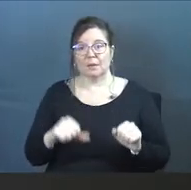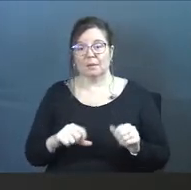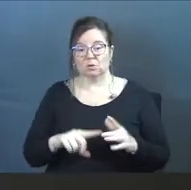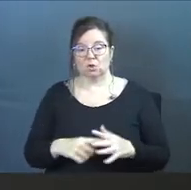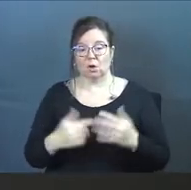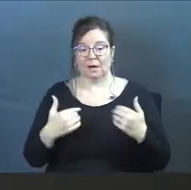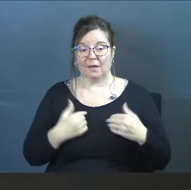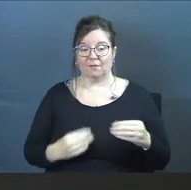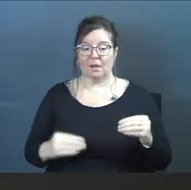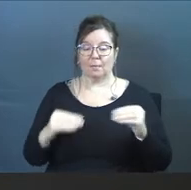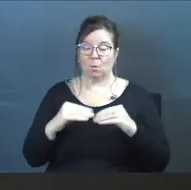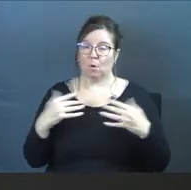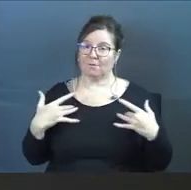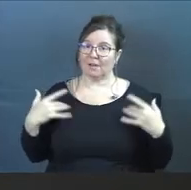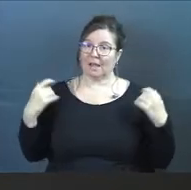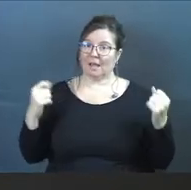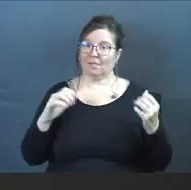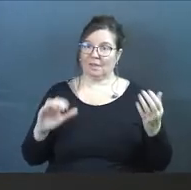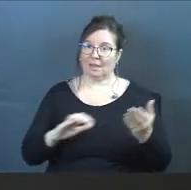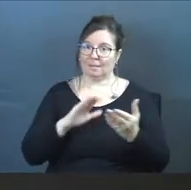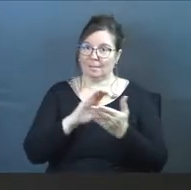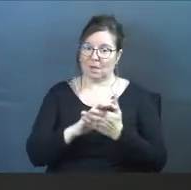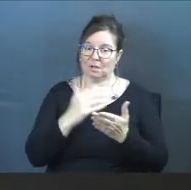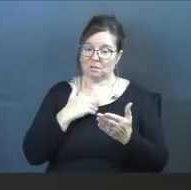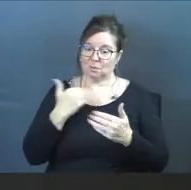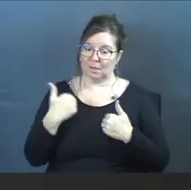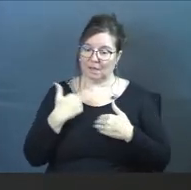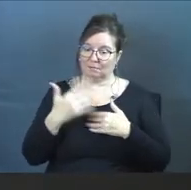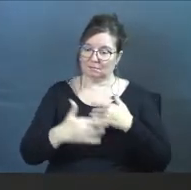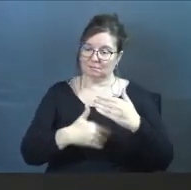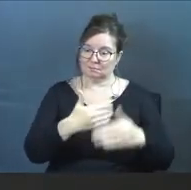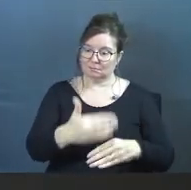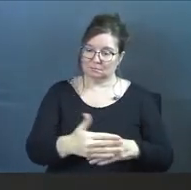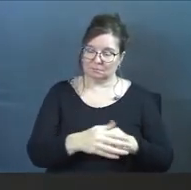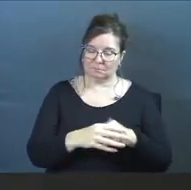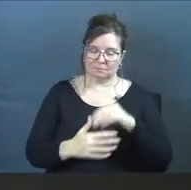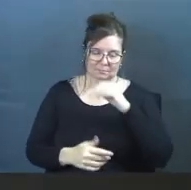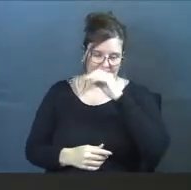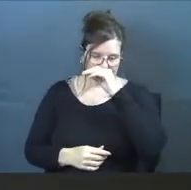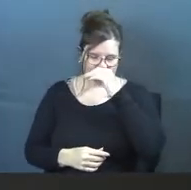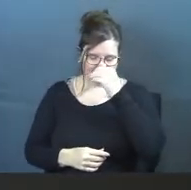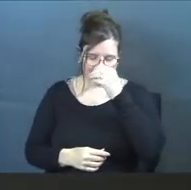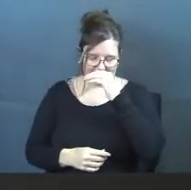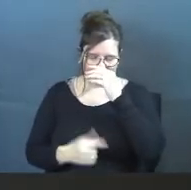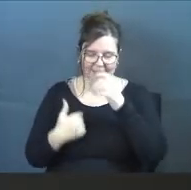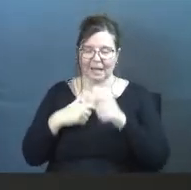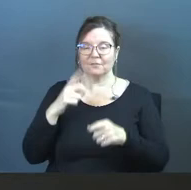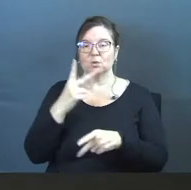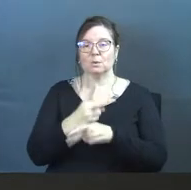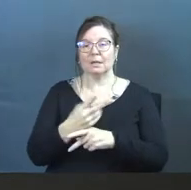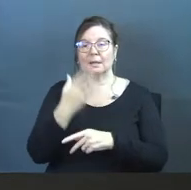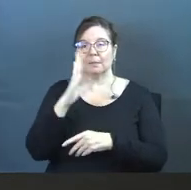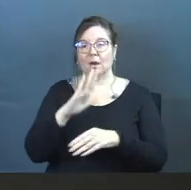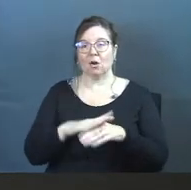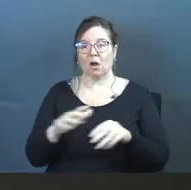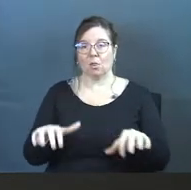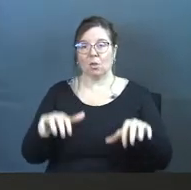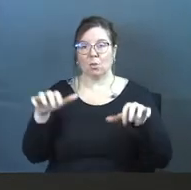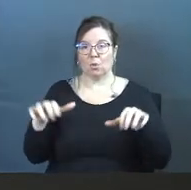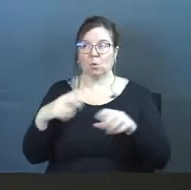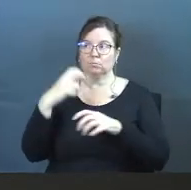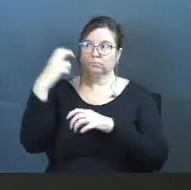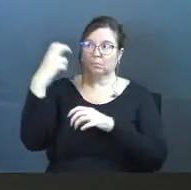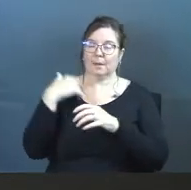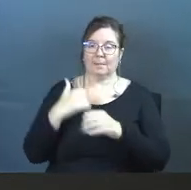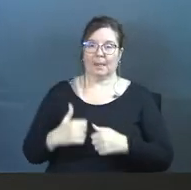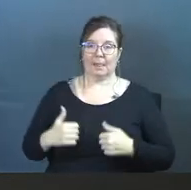able to start having more of a healthy marriage as we have ventured on to being married, I have to keep God on the throne of my